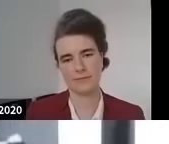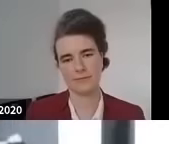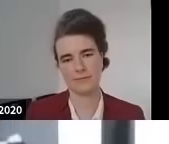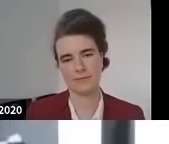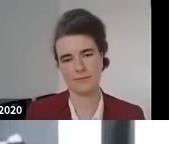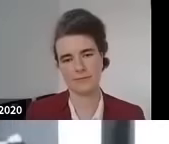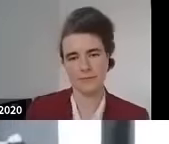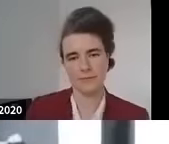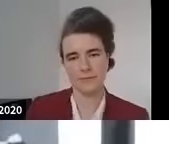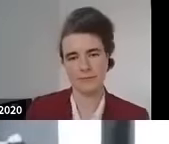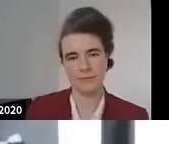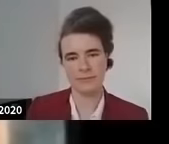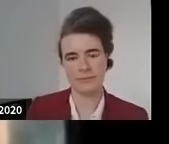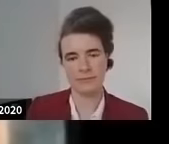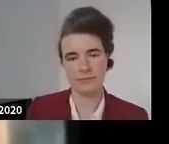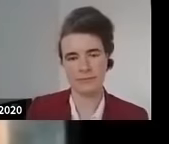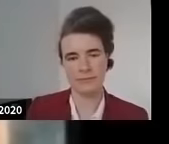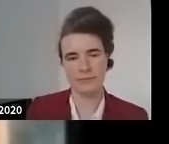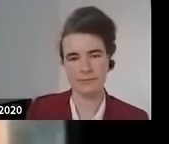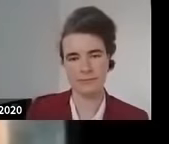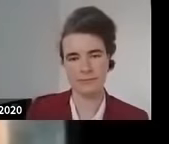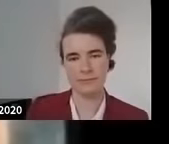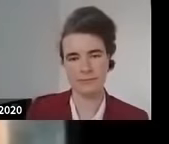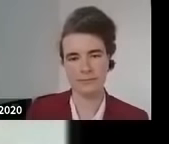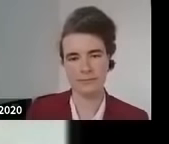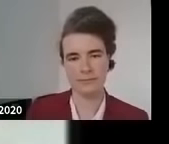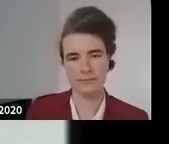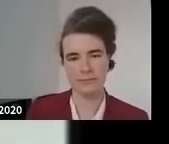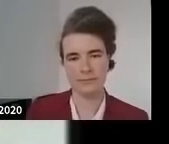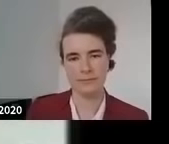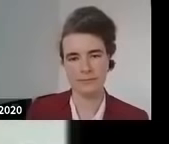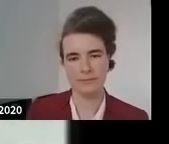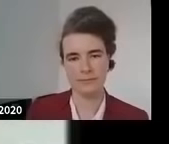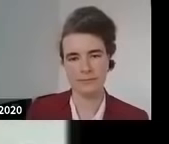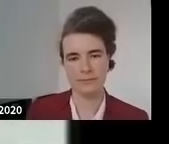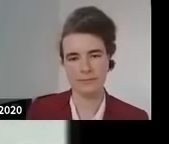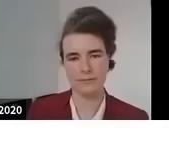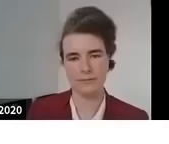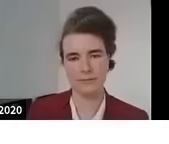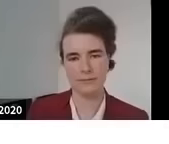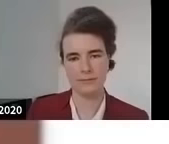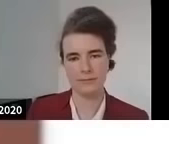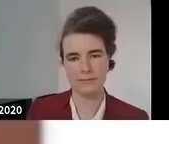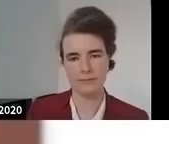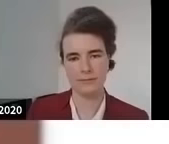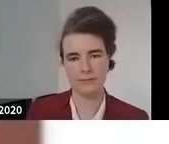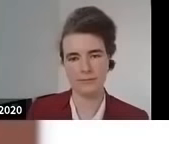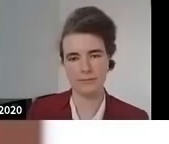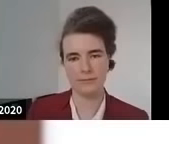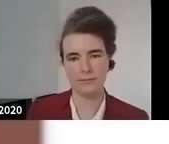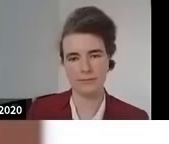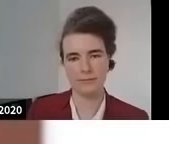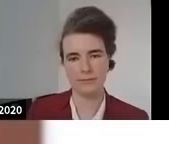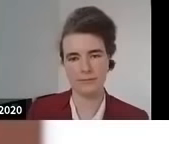culture we were heavily influenced by bashment when i was younger i loved bashment and dancehall music like so